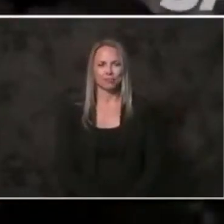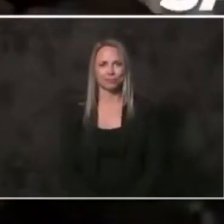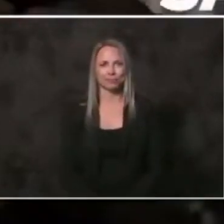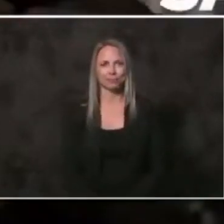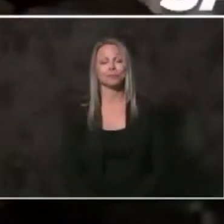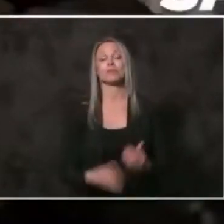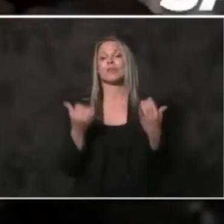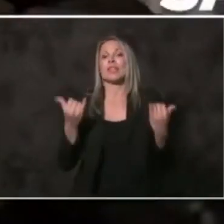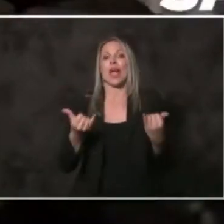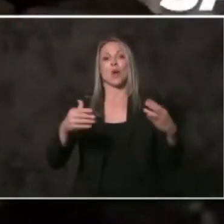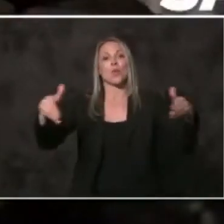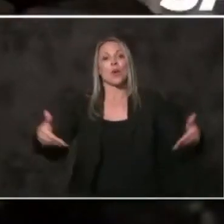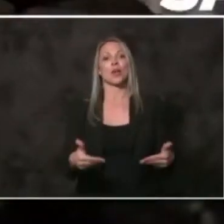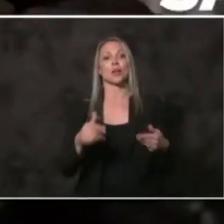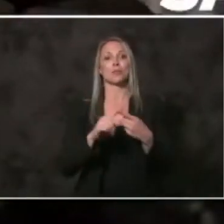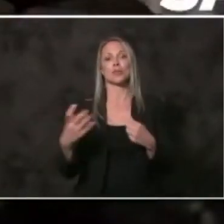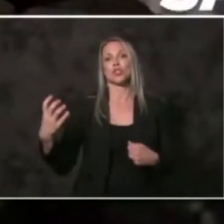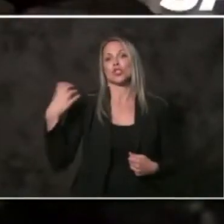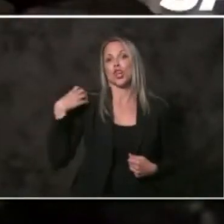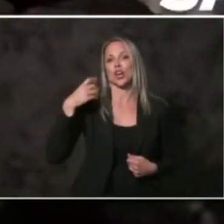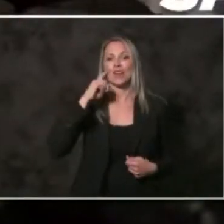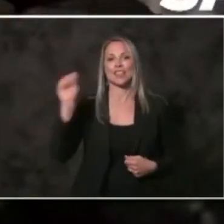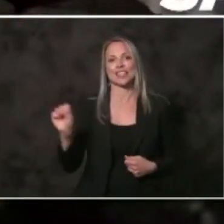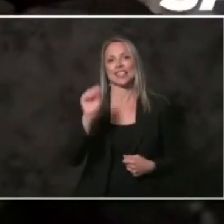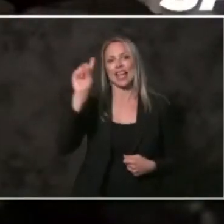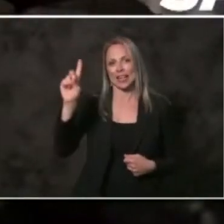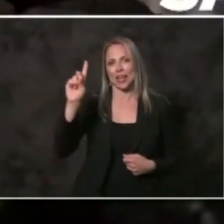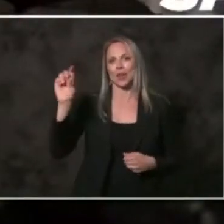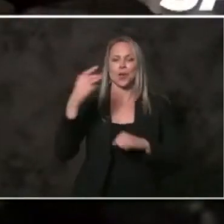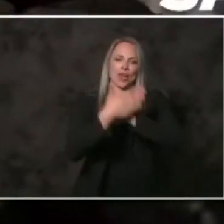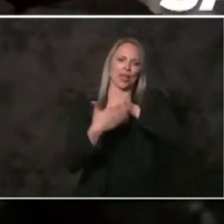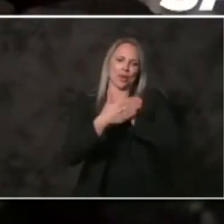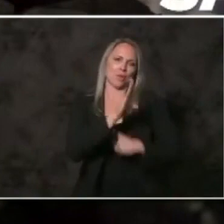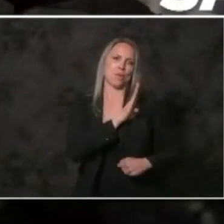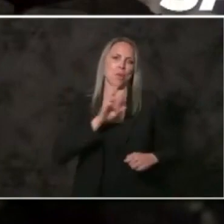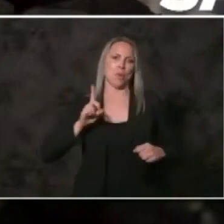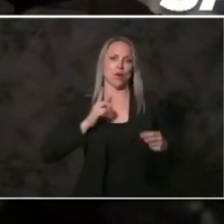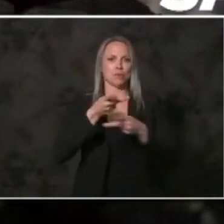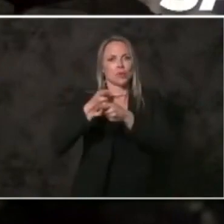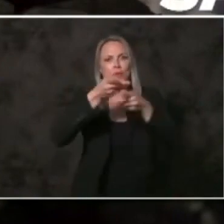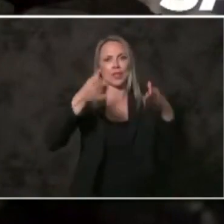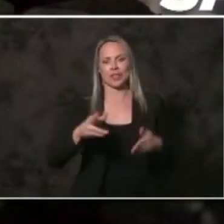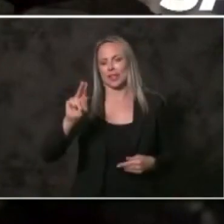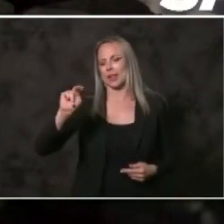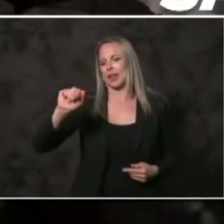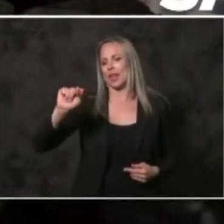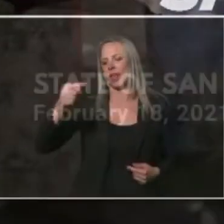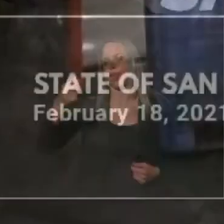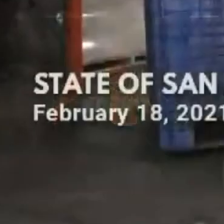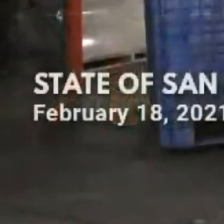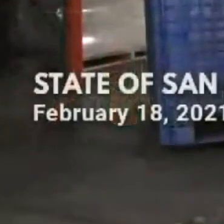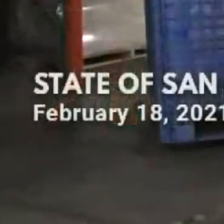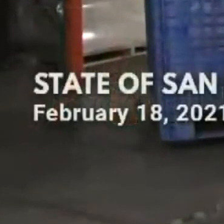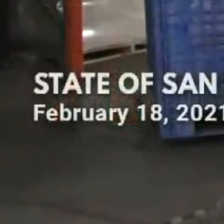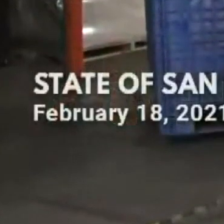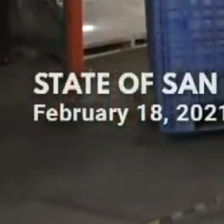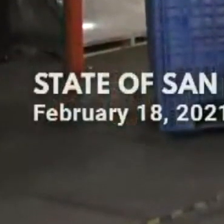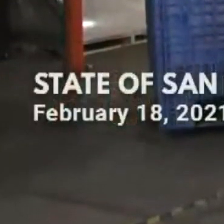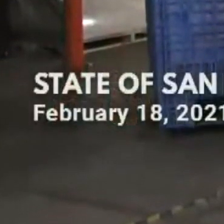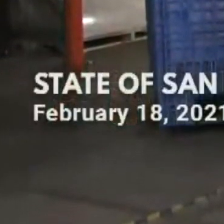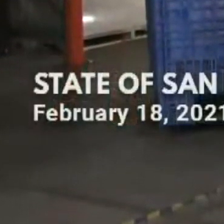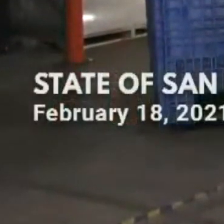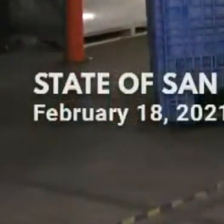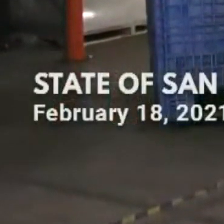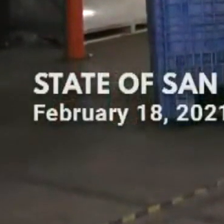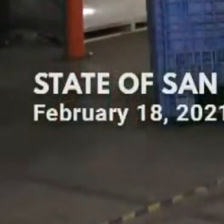Now welcome Chair of the San Diego County Board of Supervisors, Nathan Fletcher. He's ready to deliver